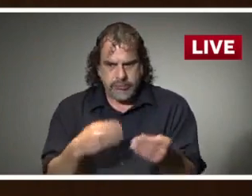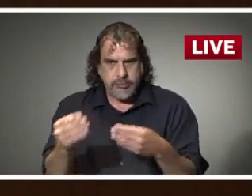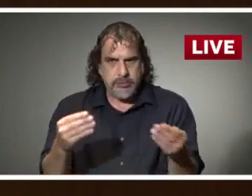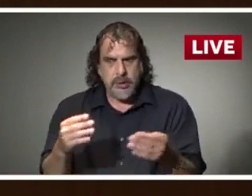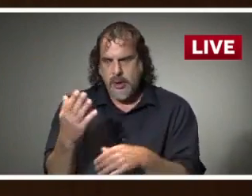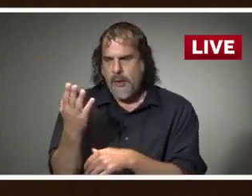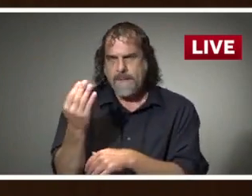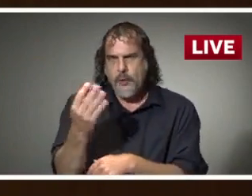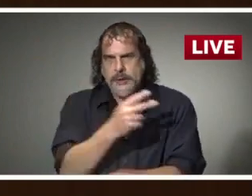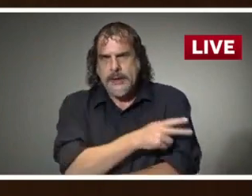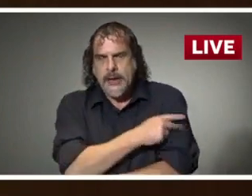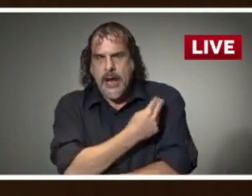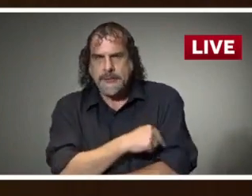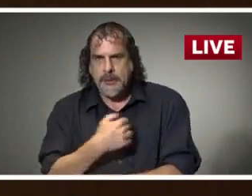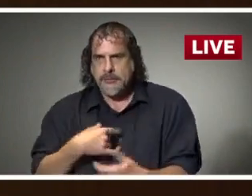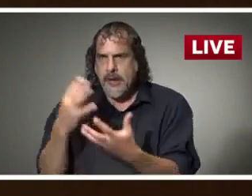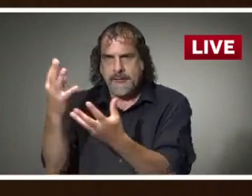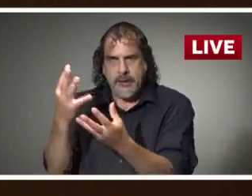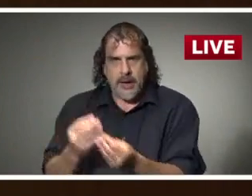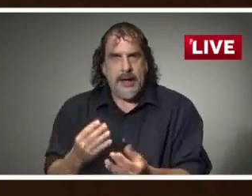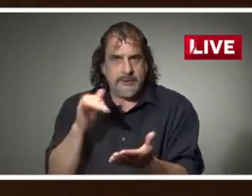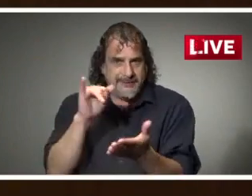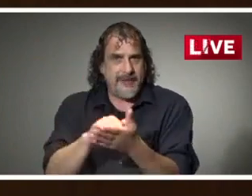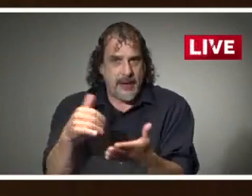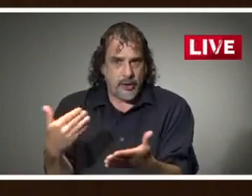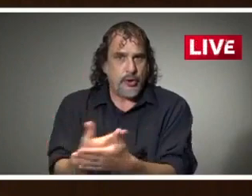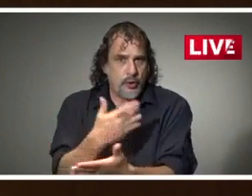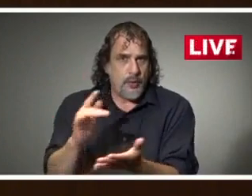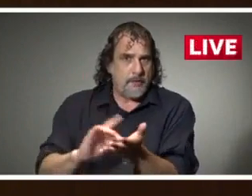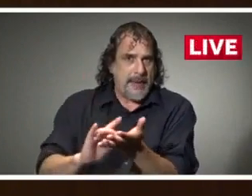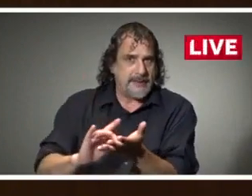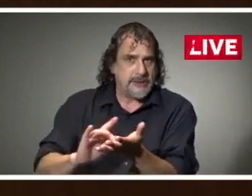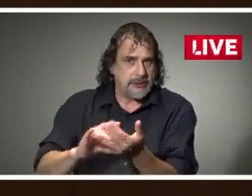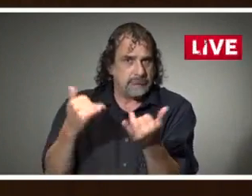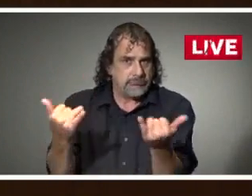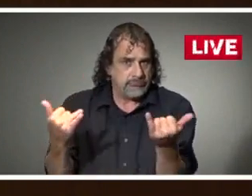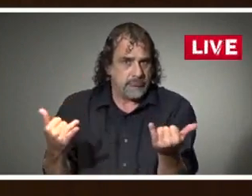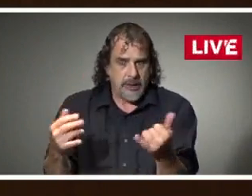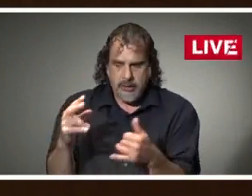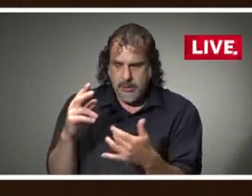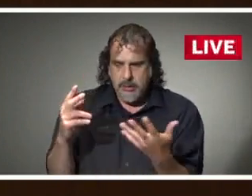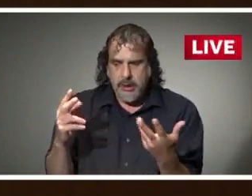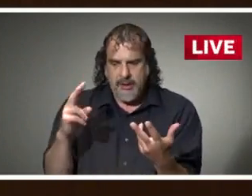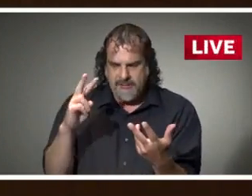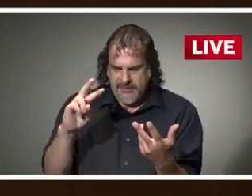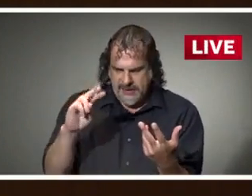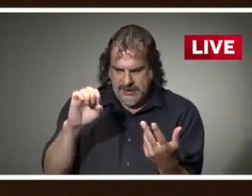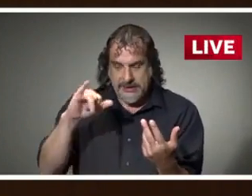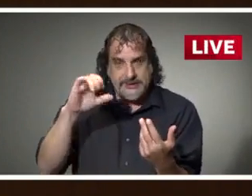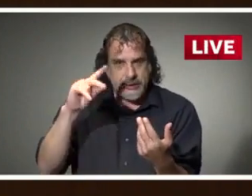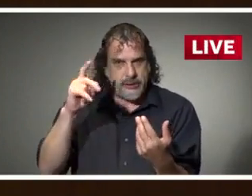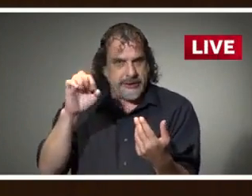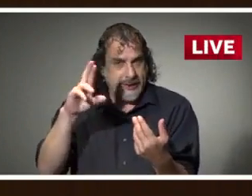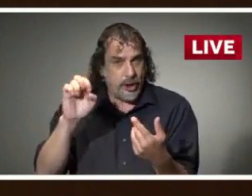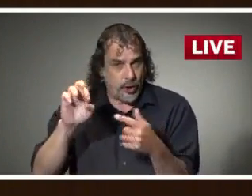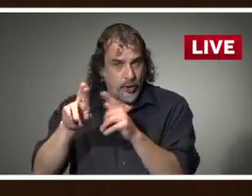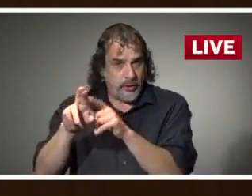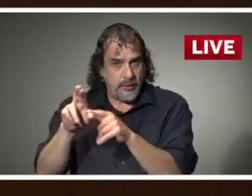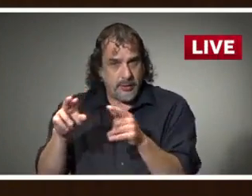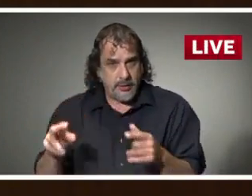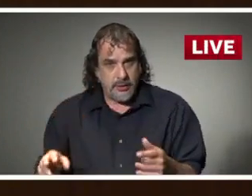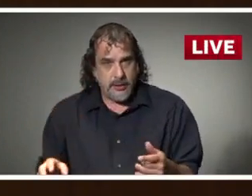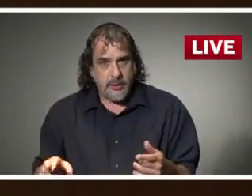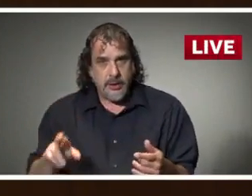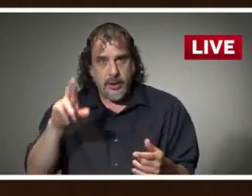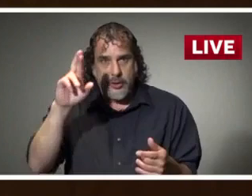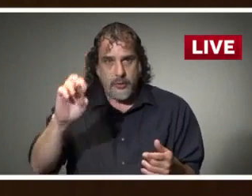hospitals in Mississippi have received a shipment of remdesivir at this time. Any hospital that has taken care of patients